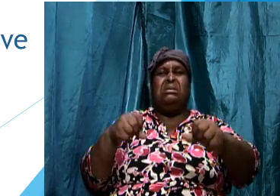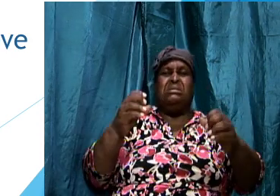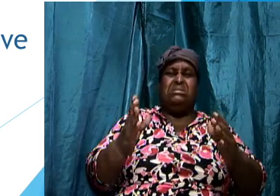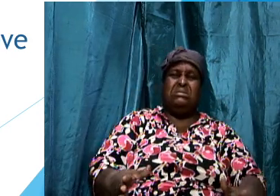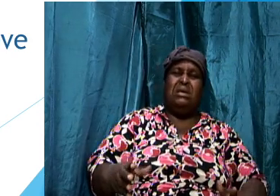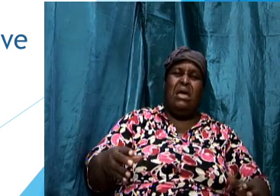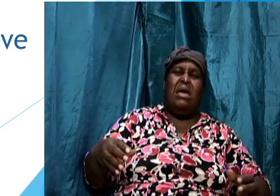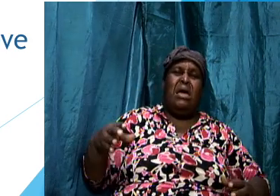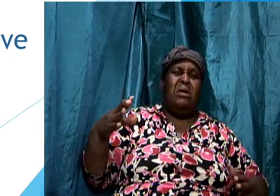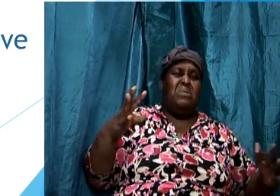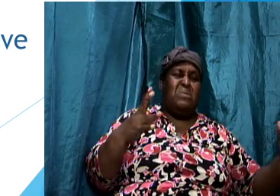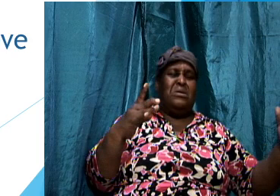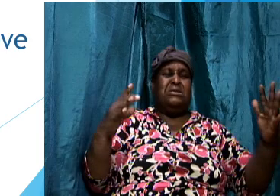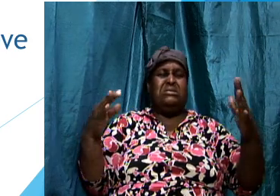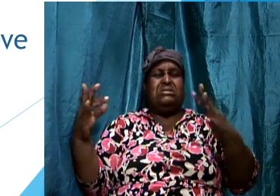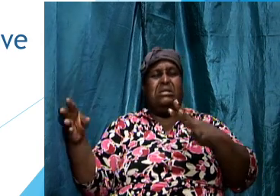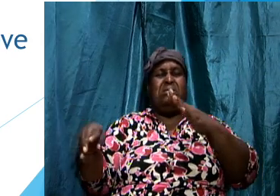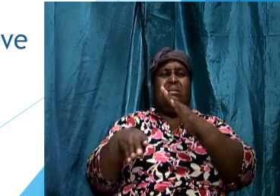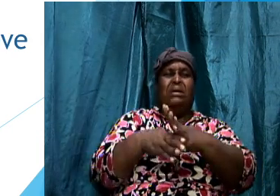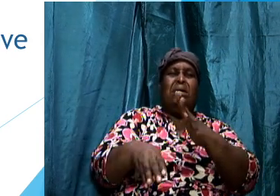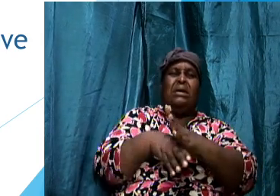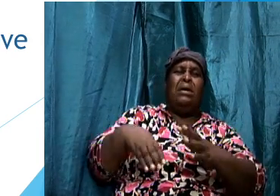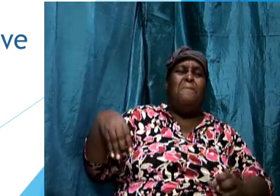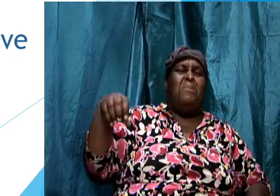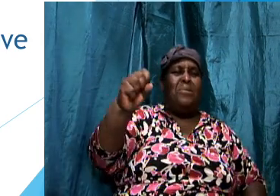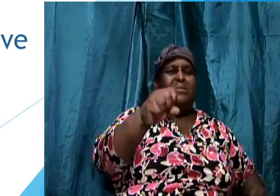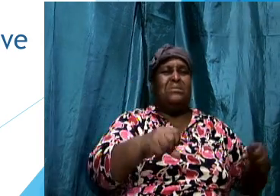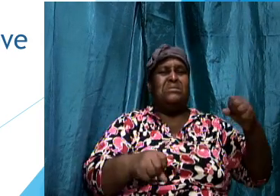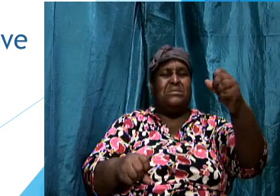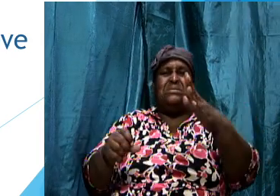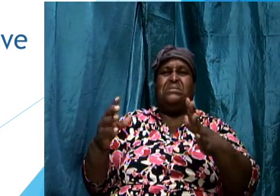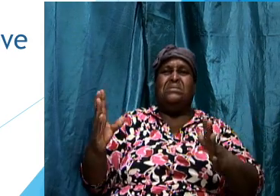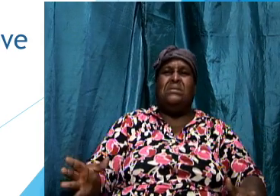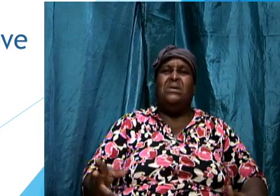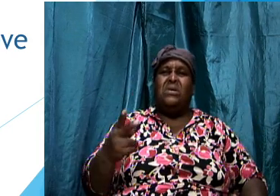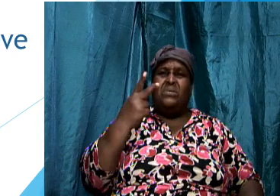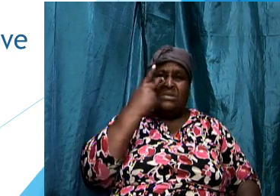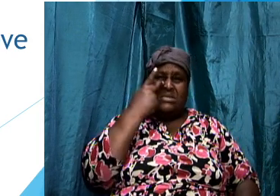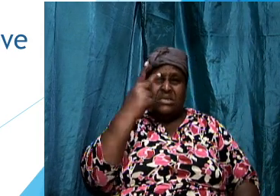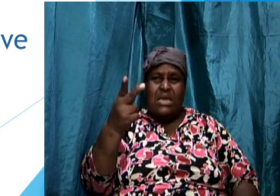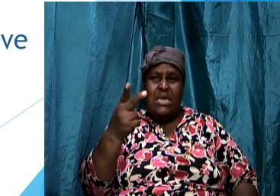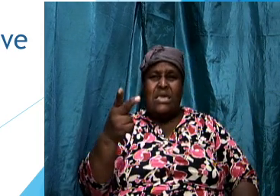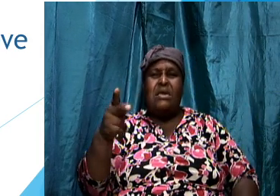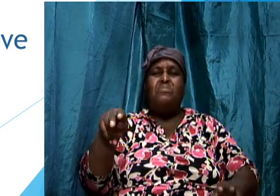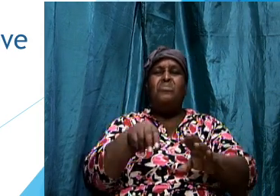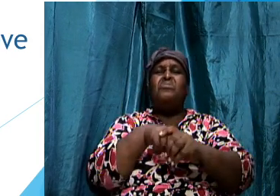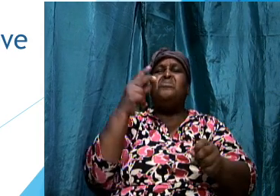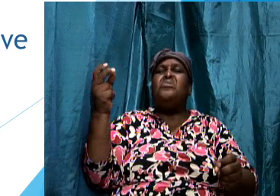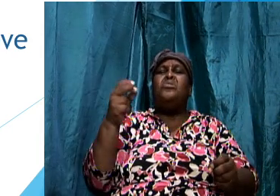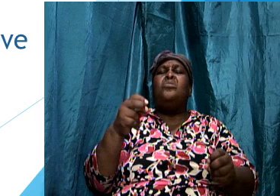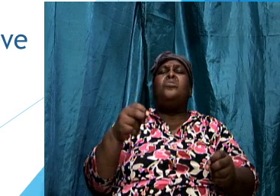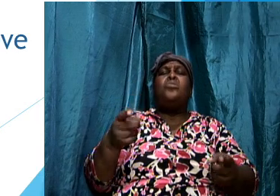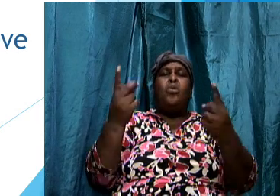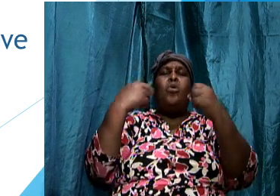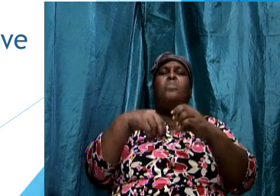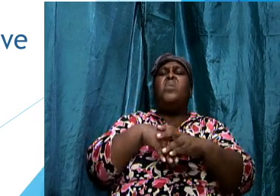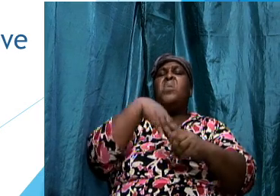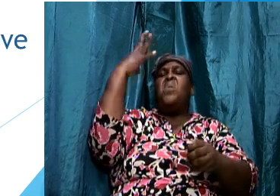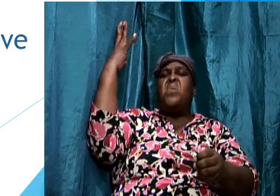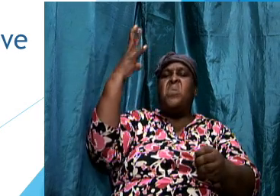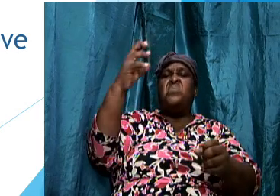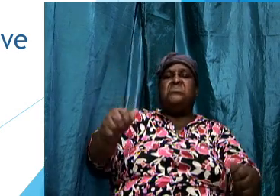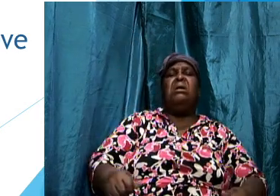or kickboxers very really you would see both of them coming out of that ring alive